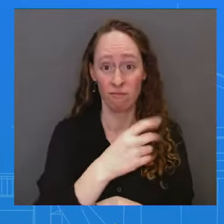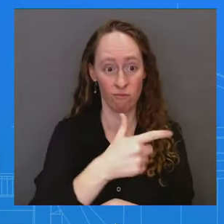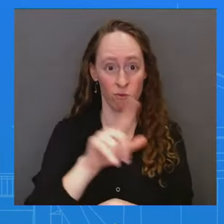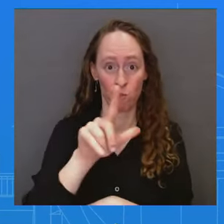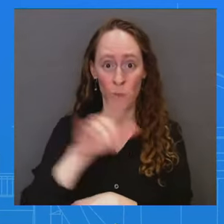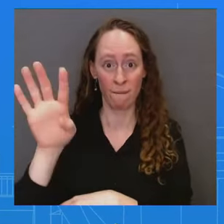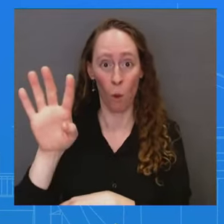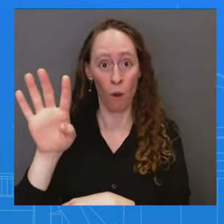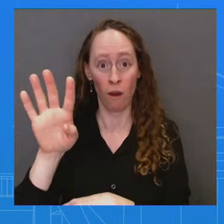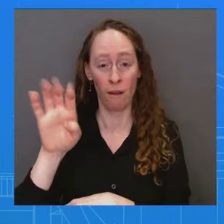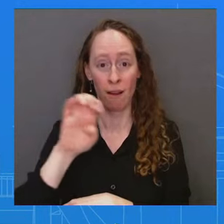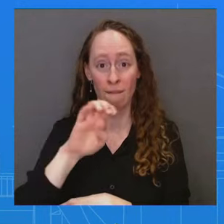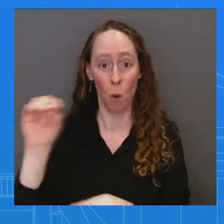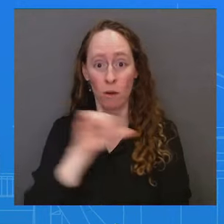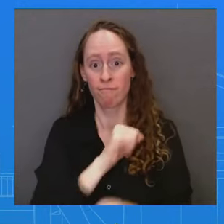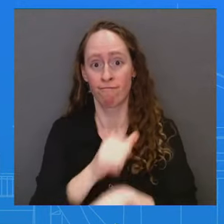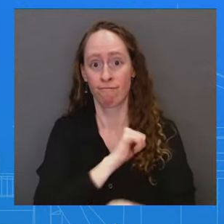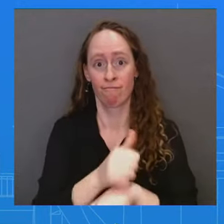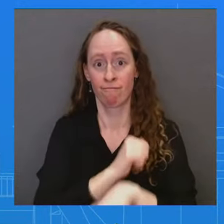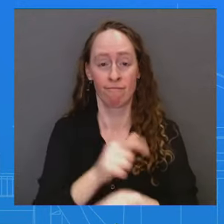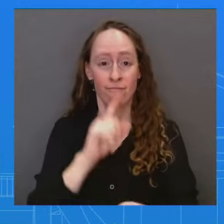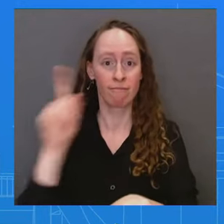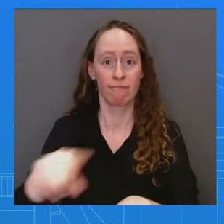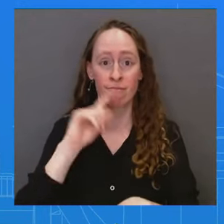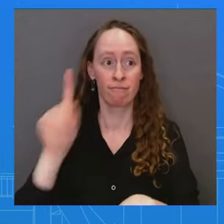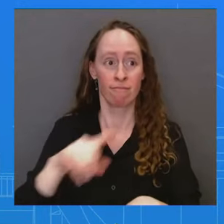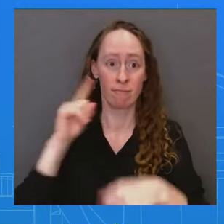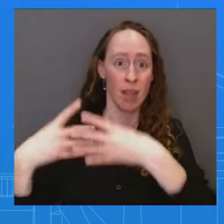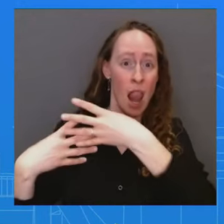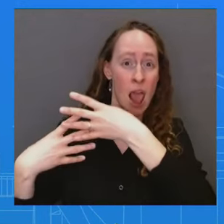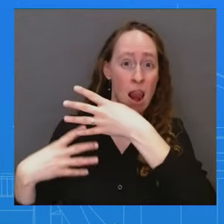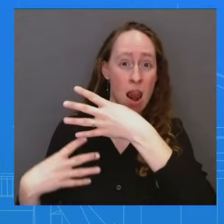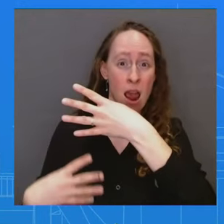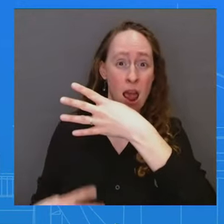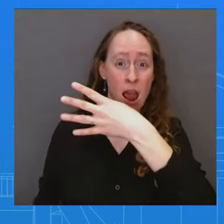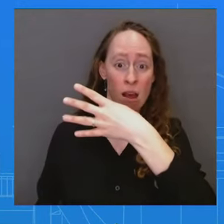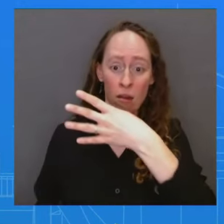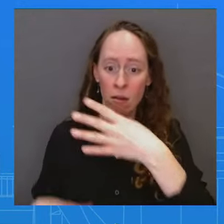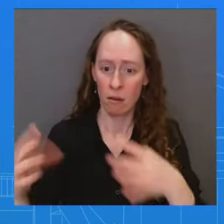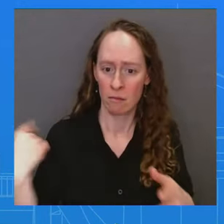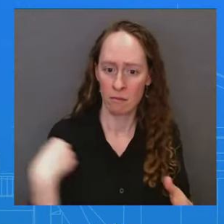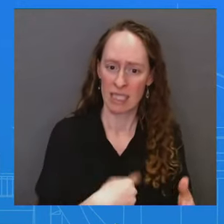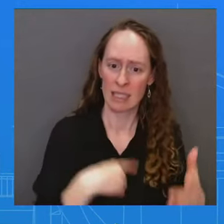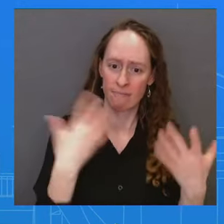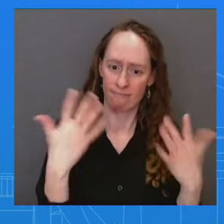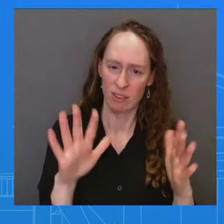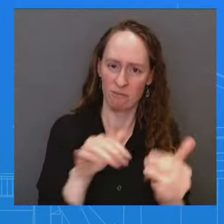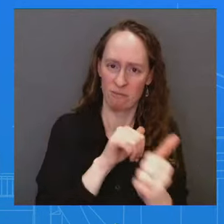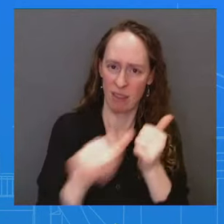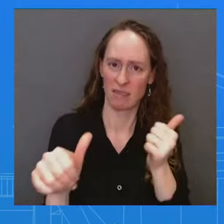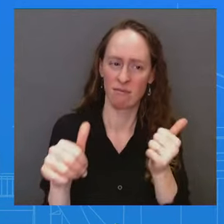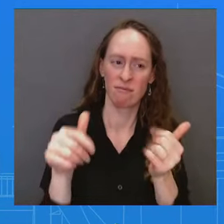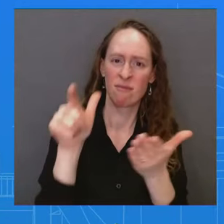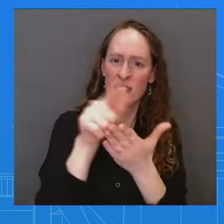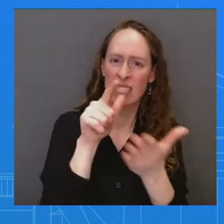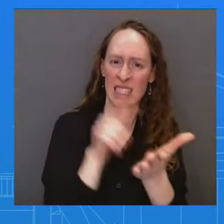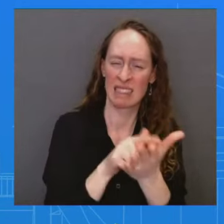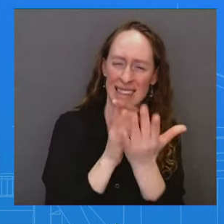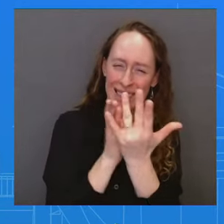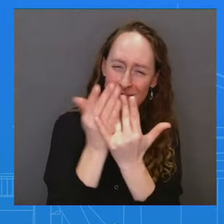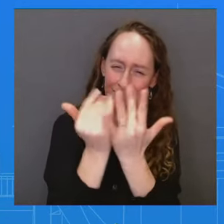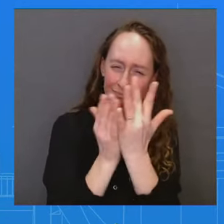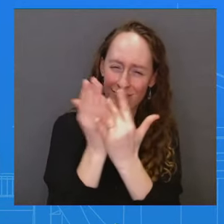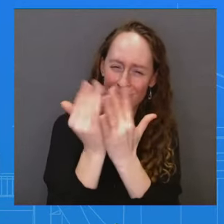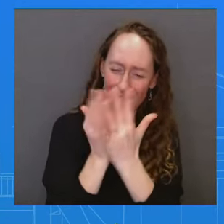why we were able to pass this really comprehensive piece of legislation that he signed into law, obviously, that dealt with gun violence. All of these things are critical and